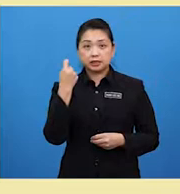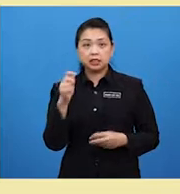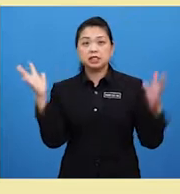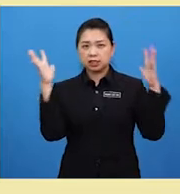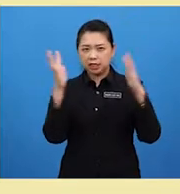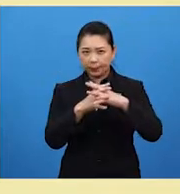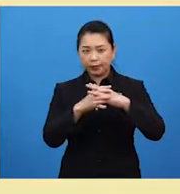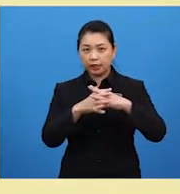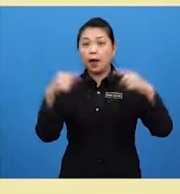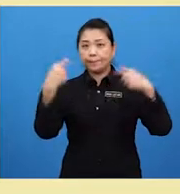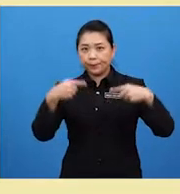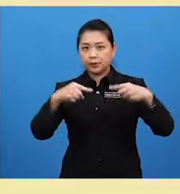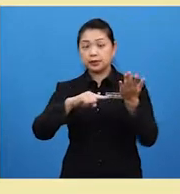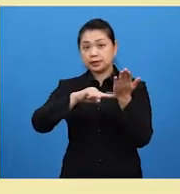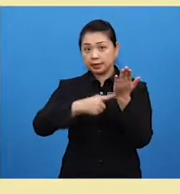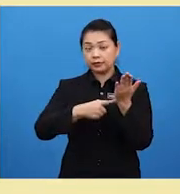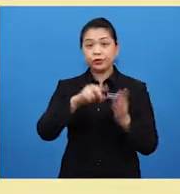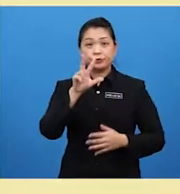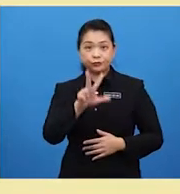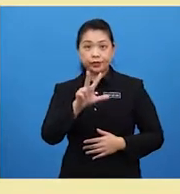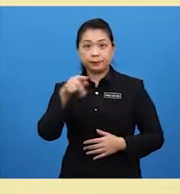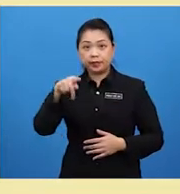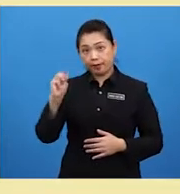match starts at 3pm.